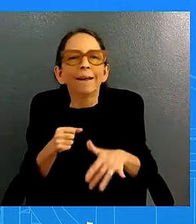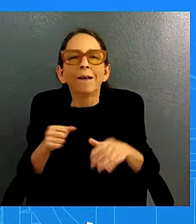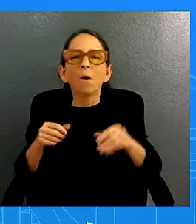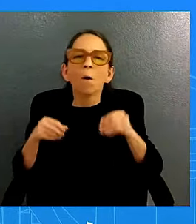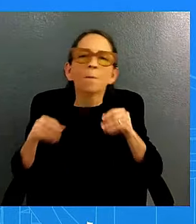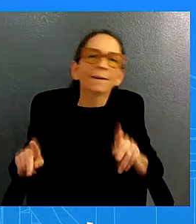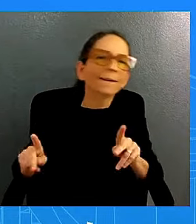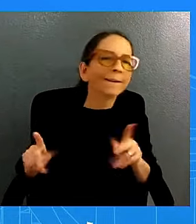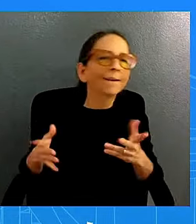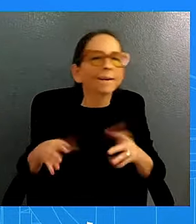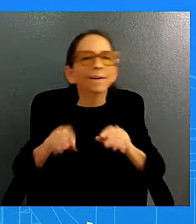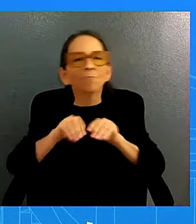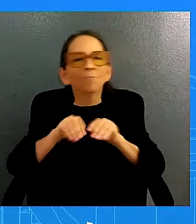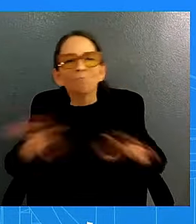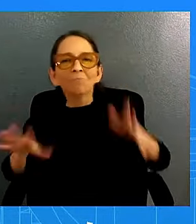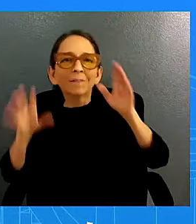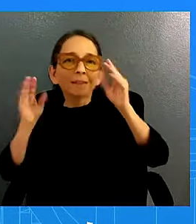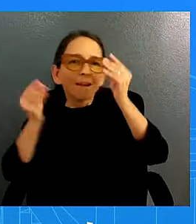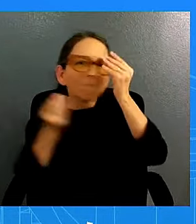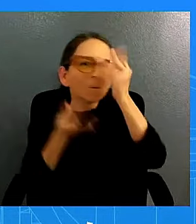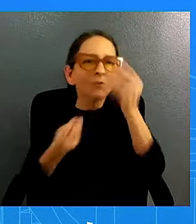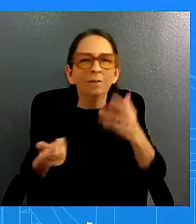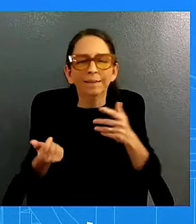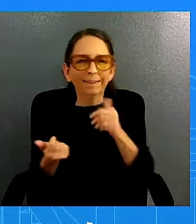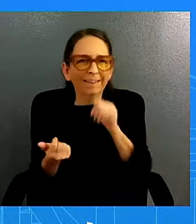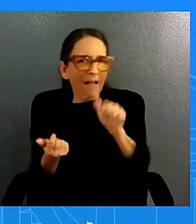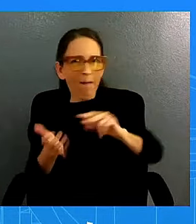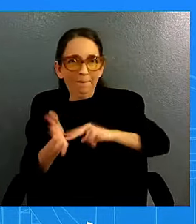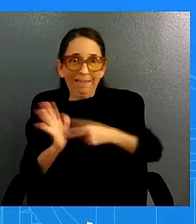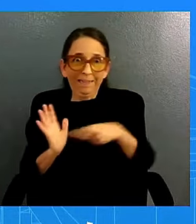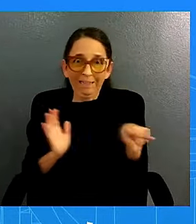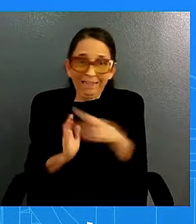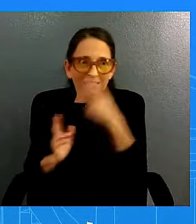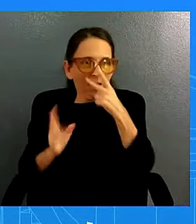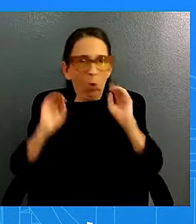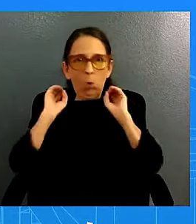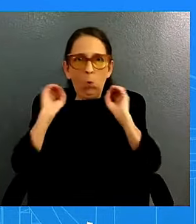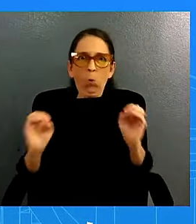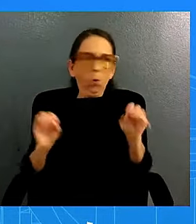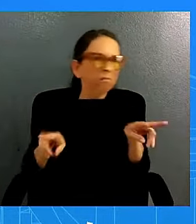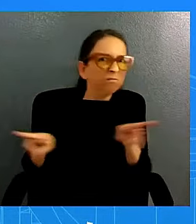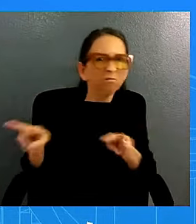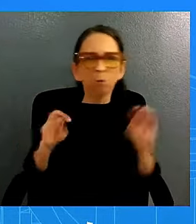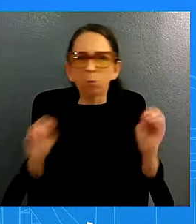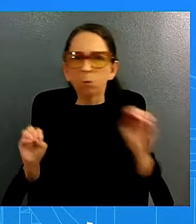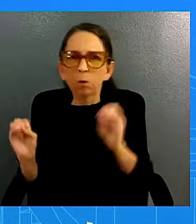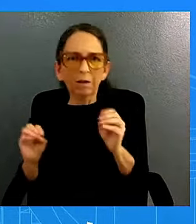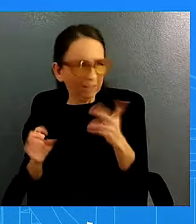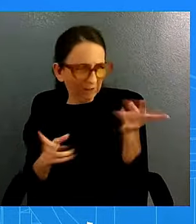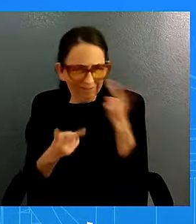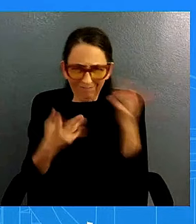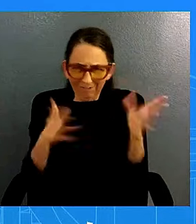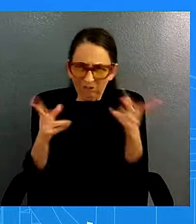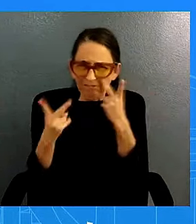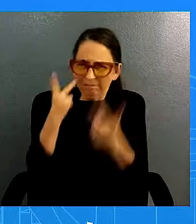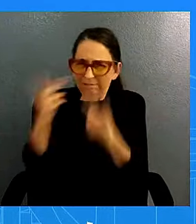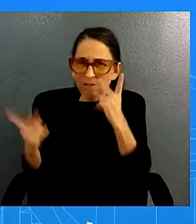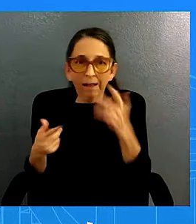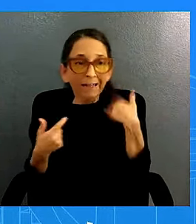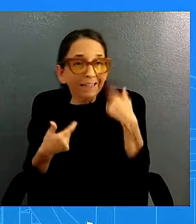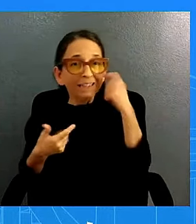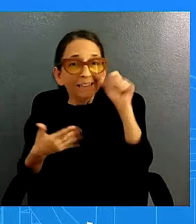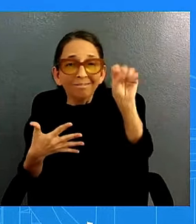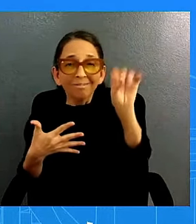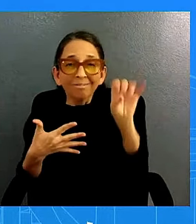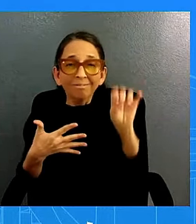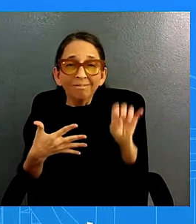all of you to see many other things that are going to develop with throughout the day i mean i just went through them a quiet family photo he's going to take them